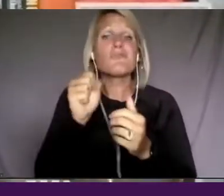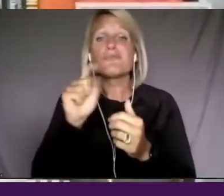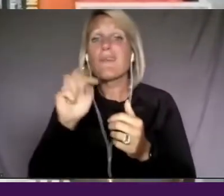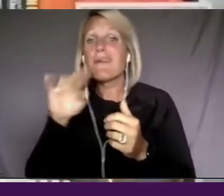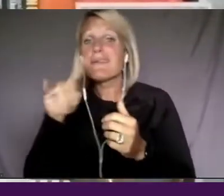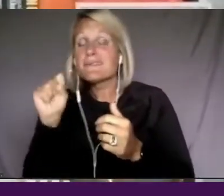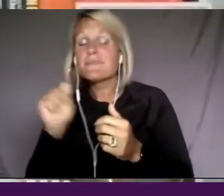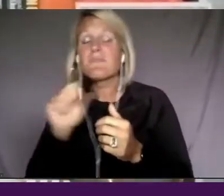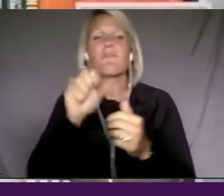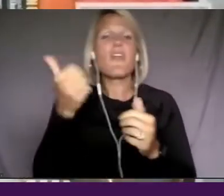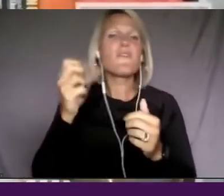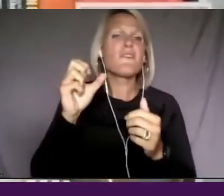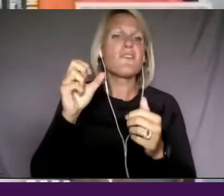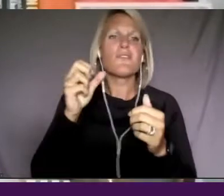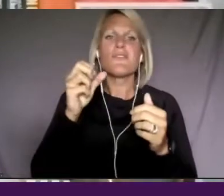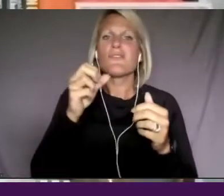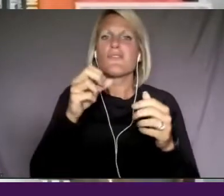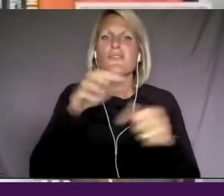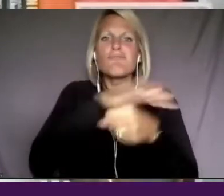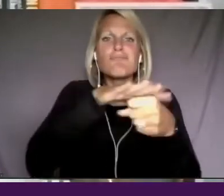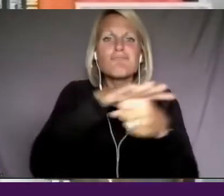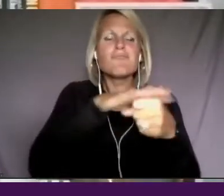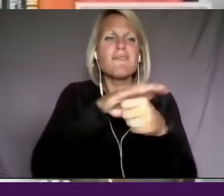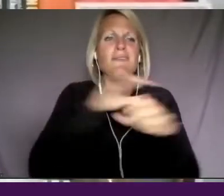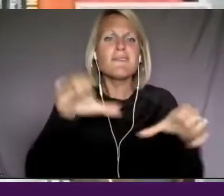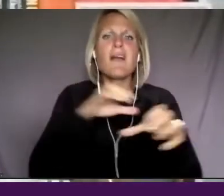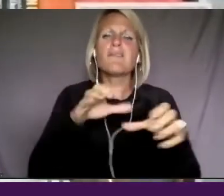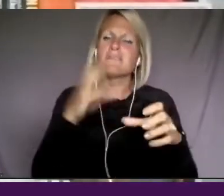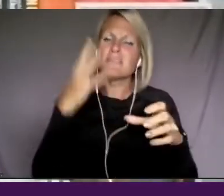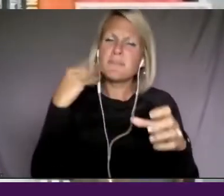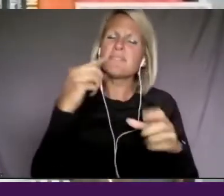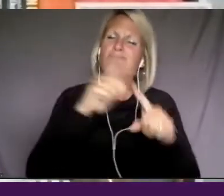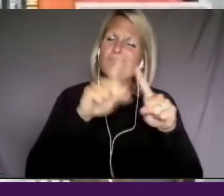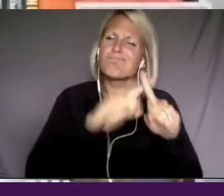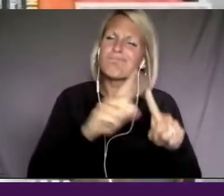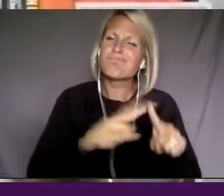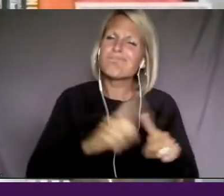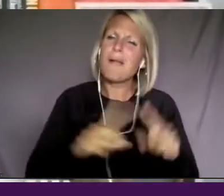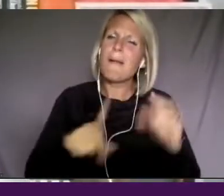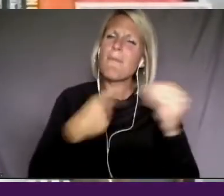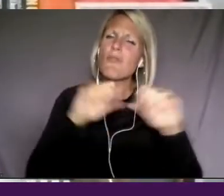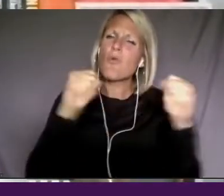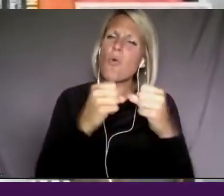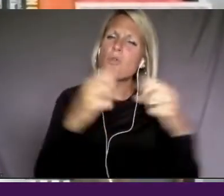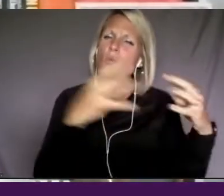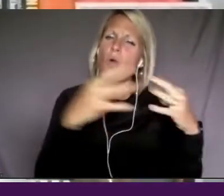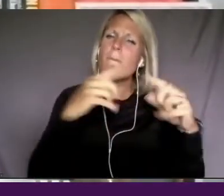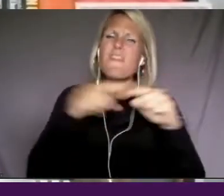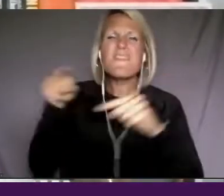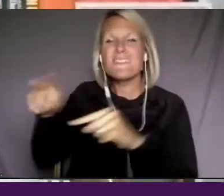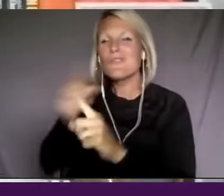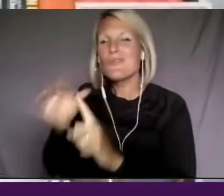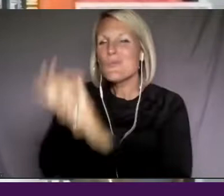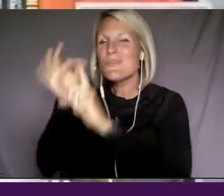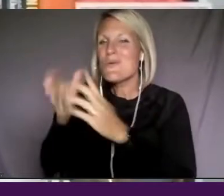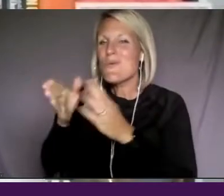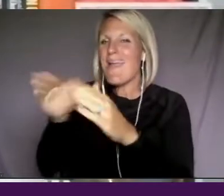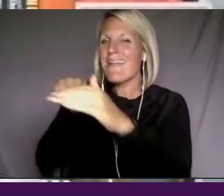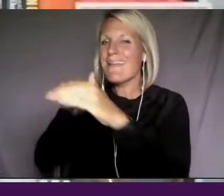done countless stories on the cold war, but this was a really unique entry point, a really unique way in.